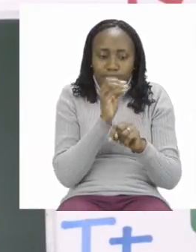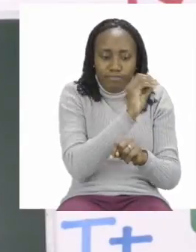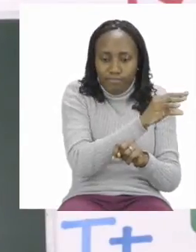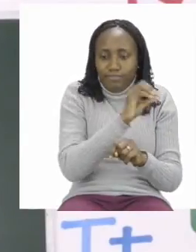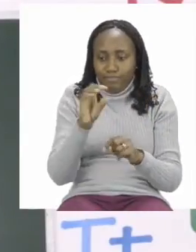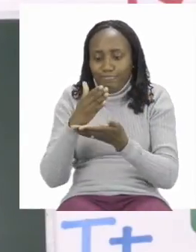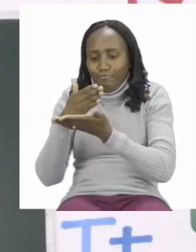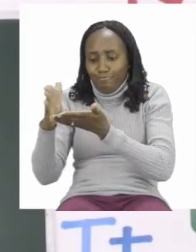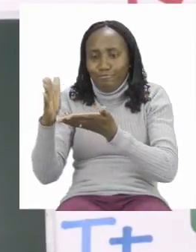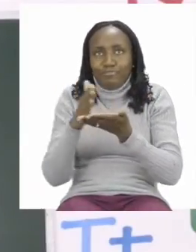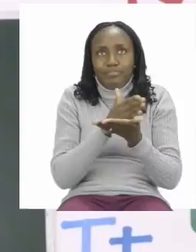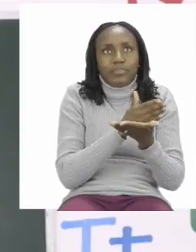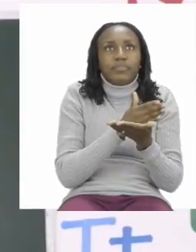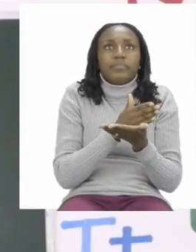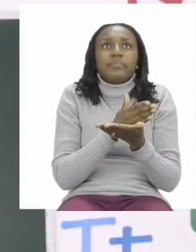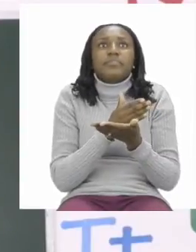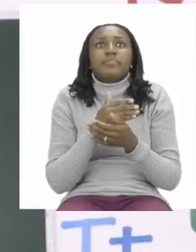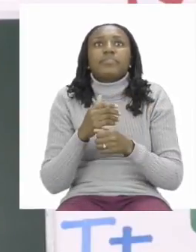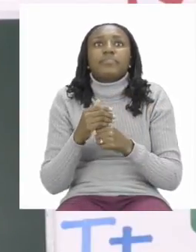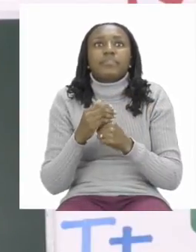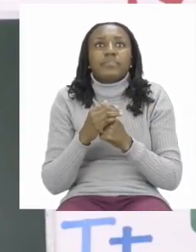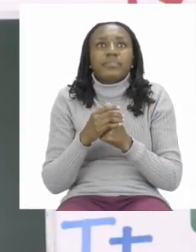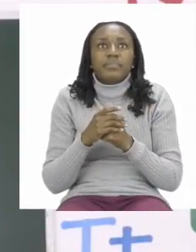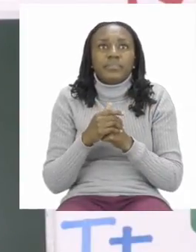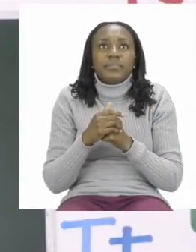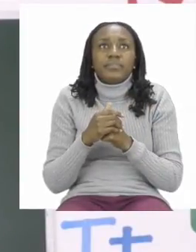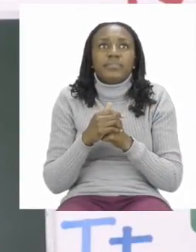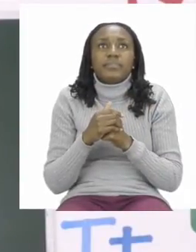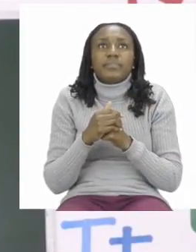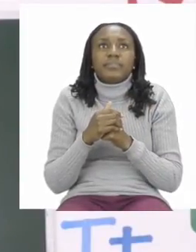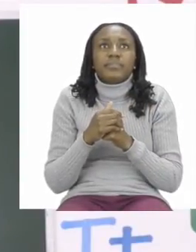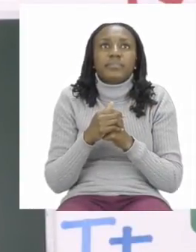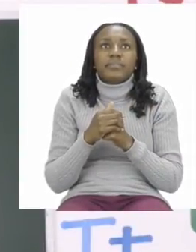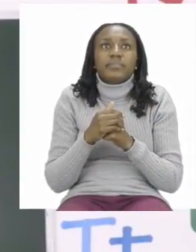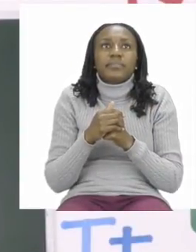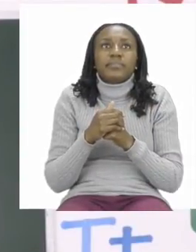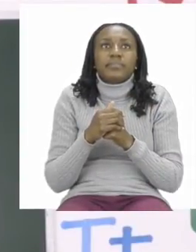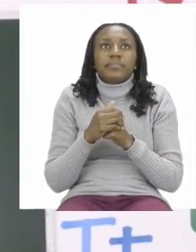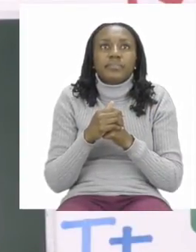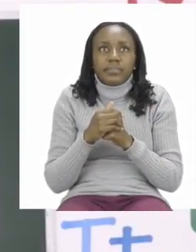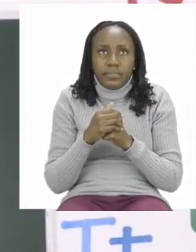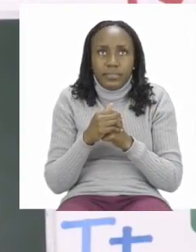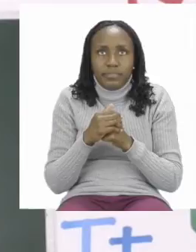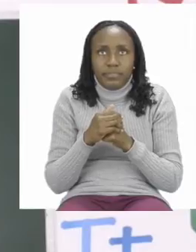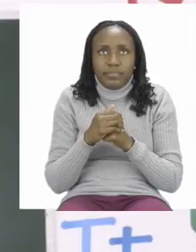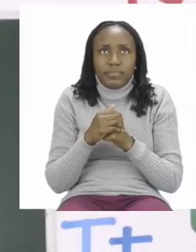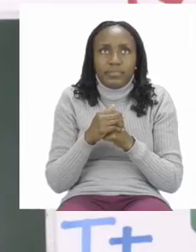share equally until we get to the number that we've been given. Then we count what is on each side.